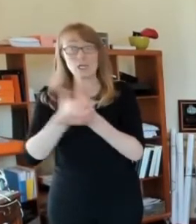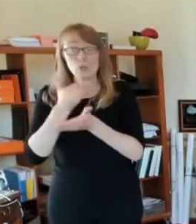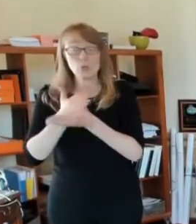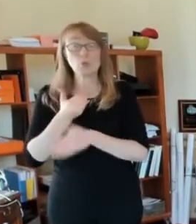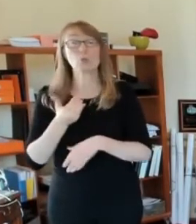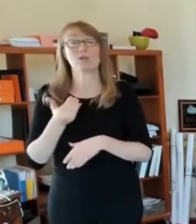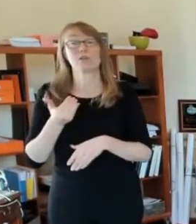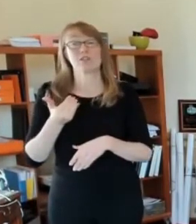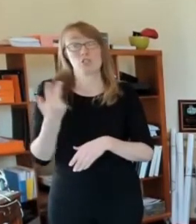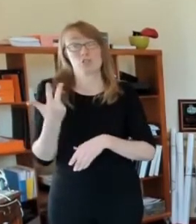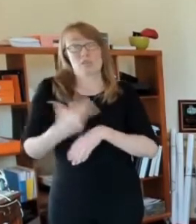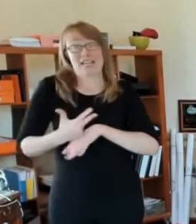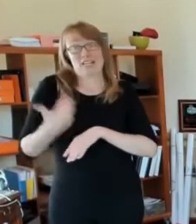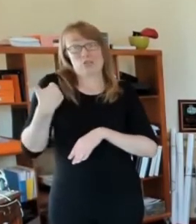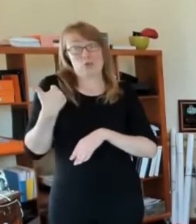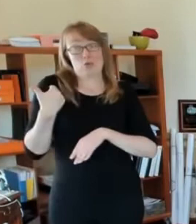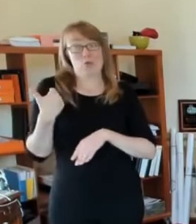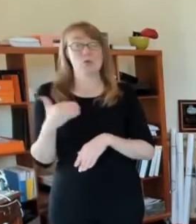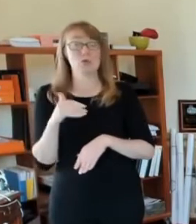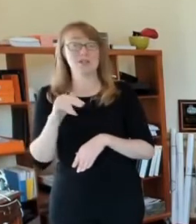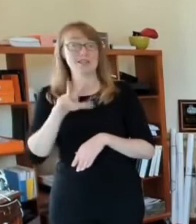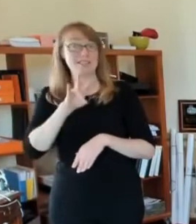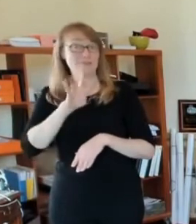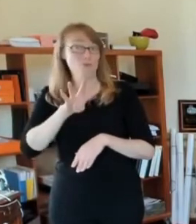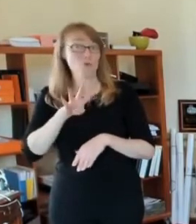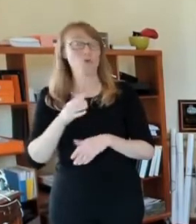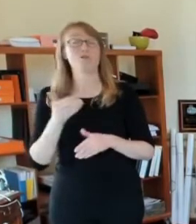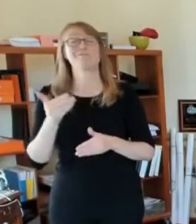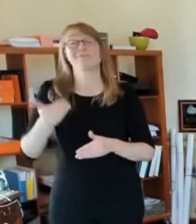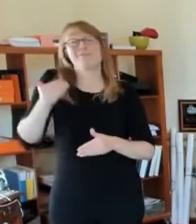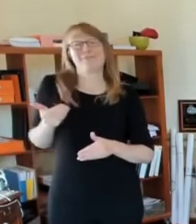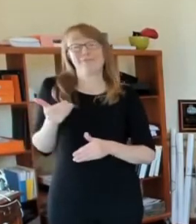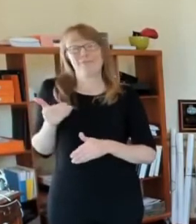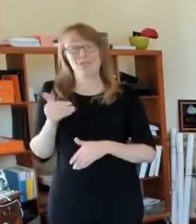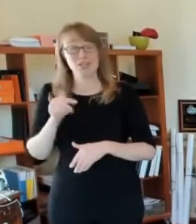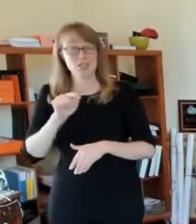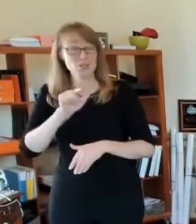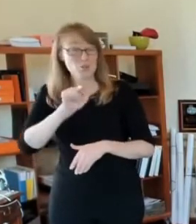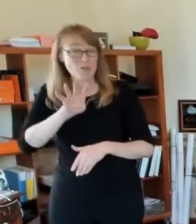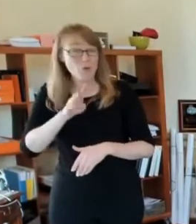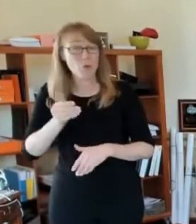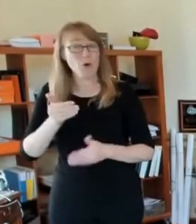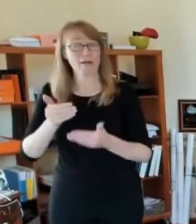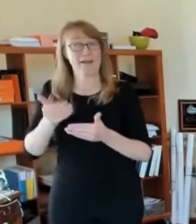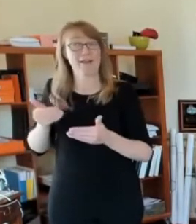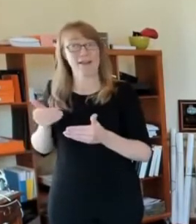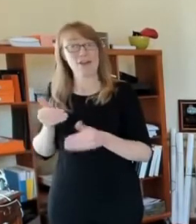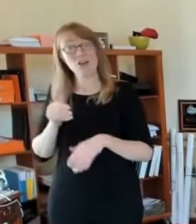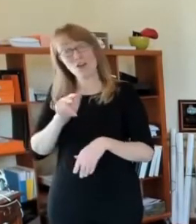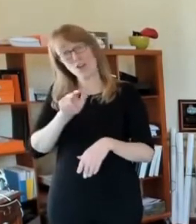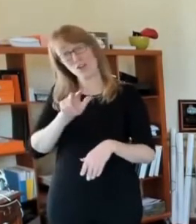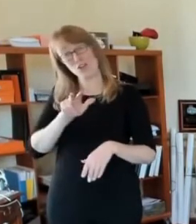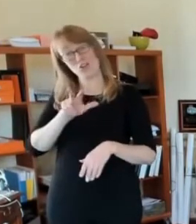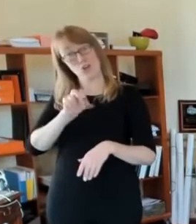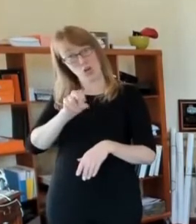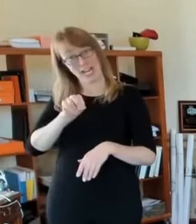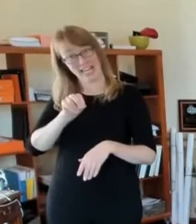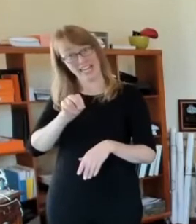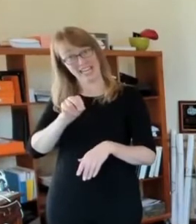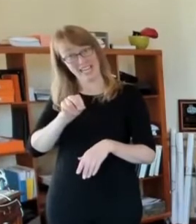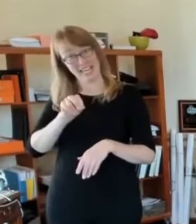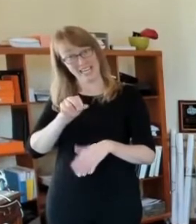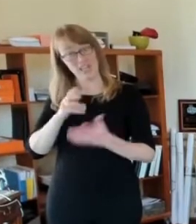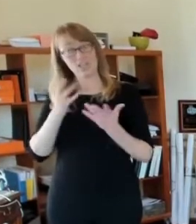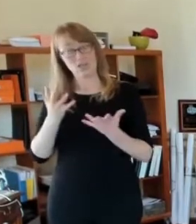The day before that there were 24 and 30. So we know a couple of things are happening. One, there has been